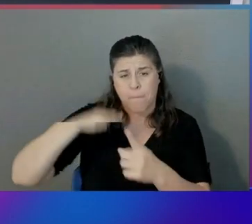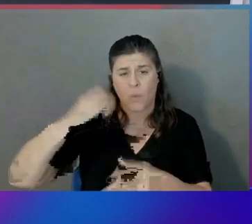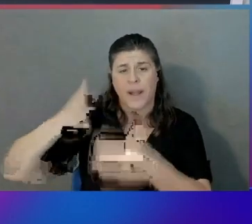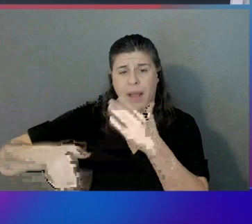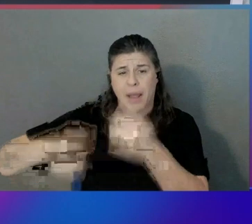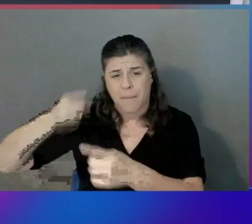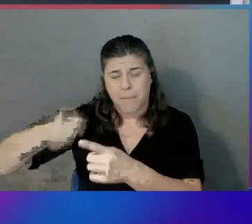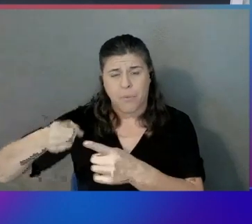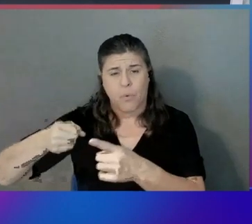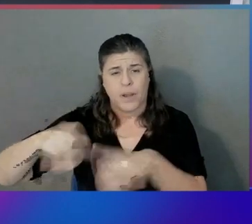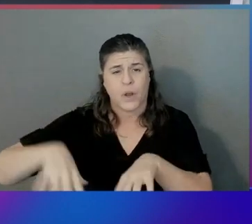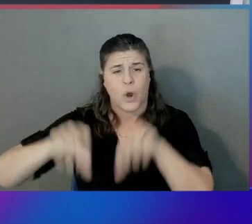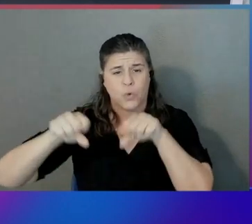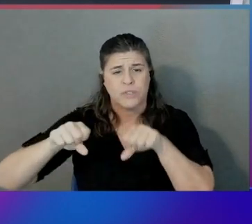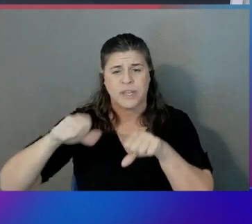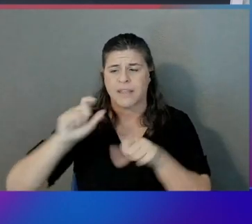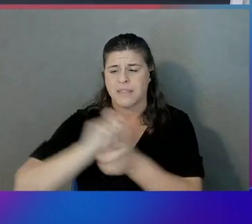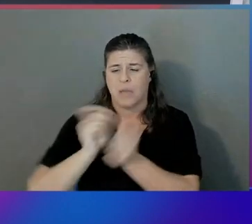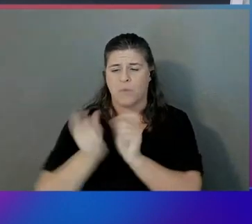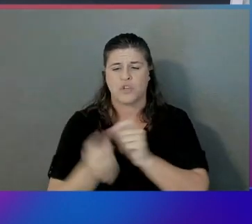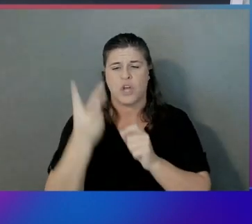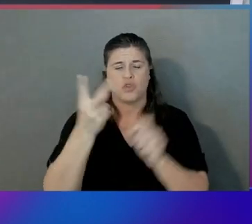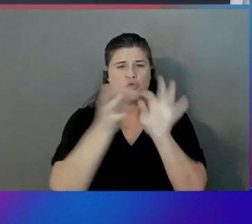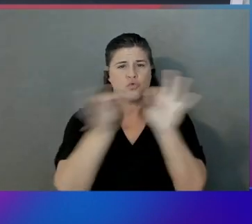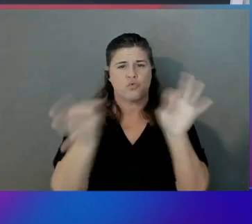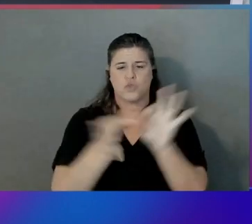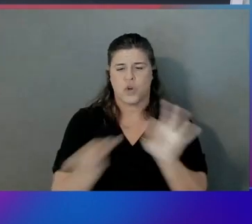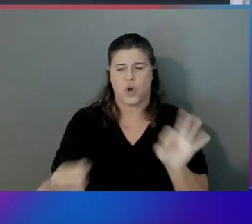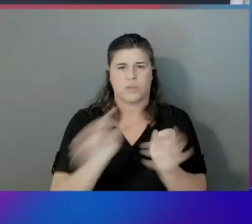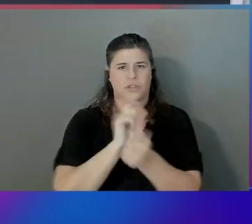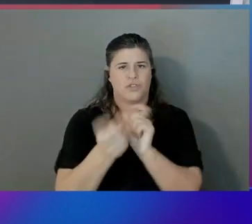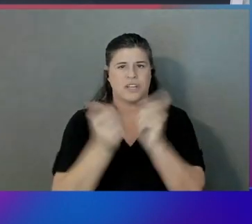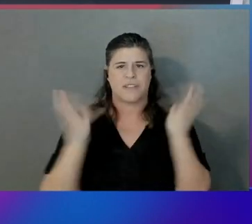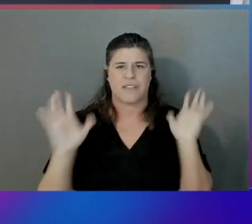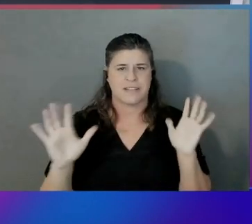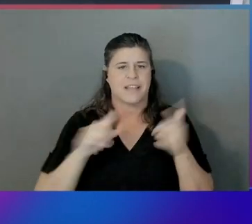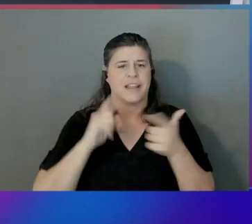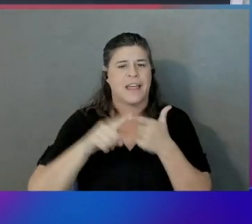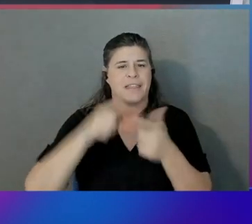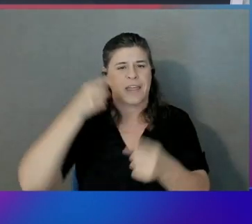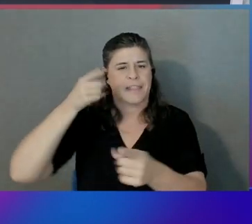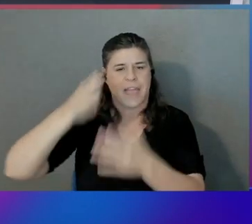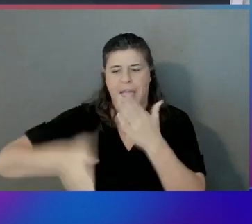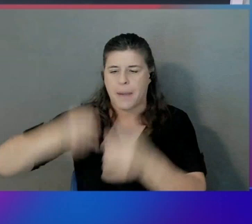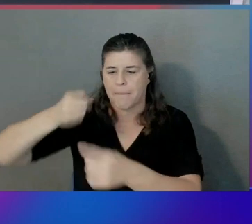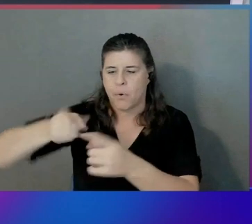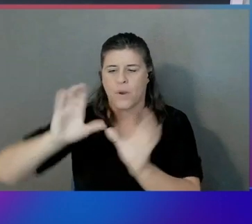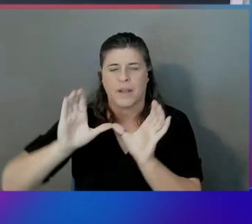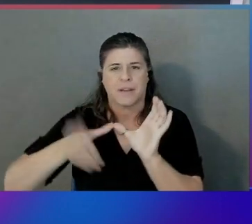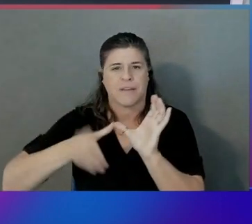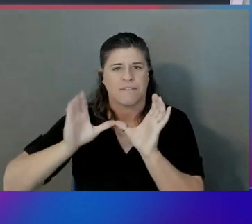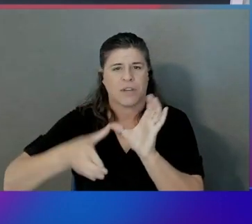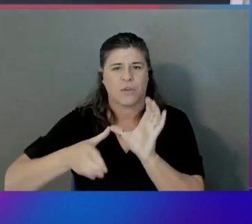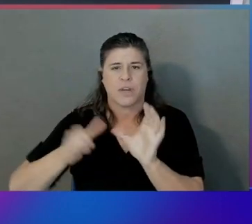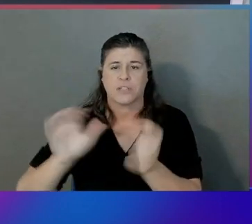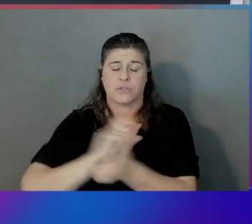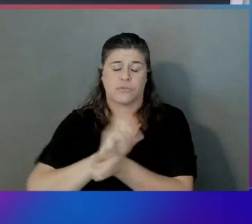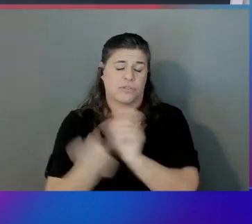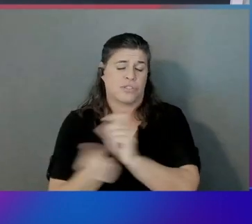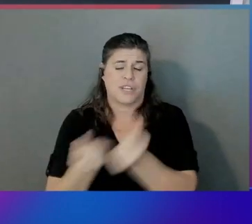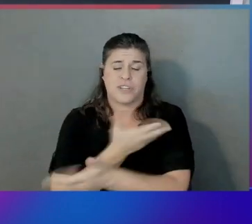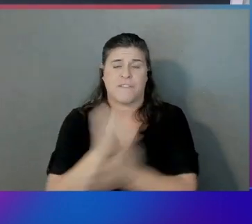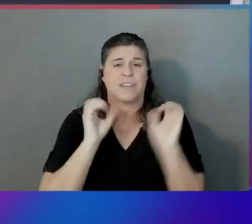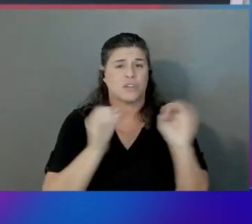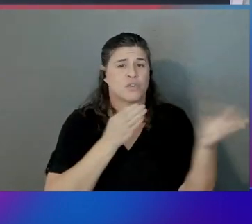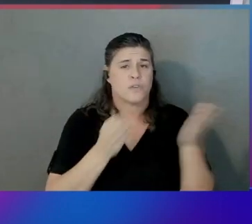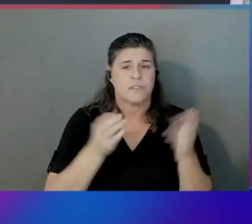is change those two lines of code in the endpoint configuration to just switch the whole thing to serverless inference from real time. Yep.